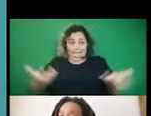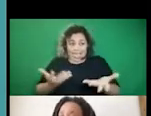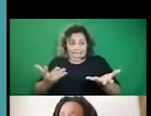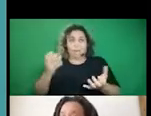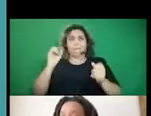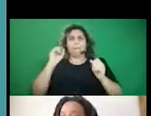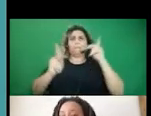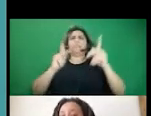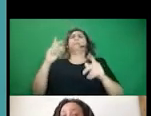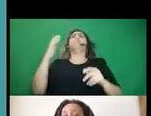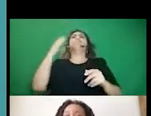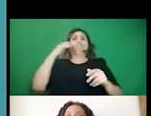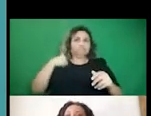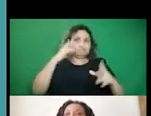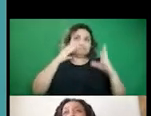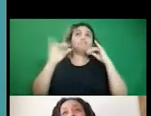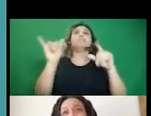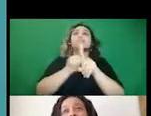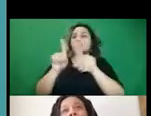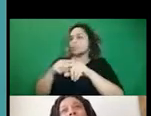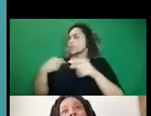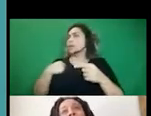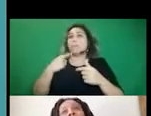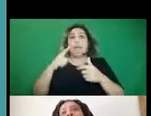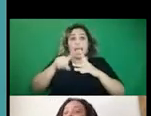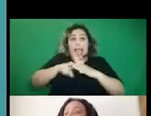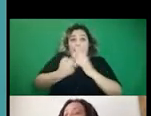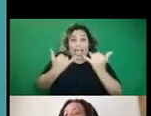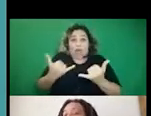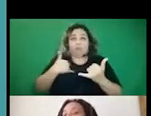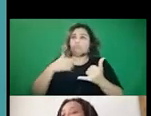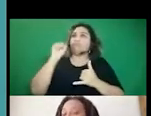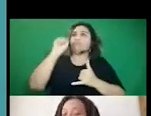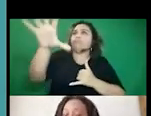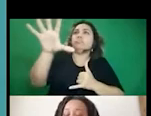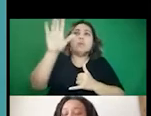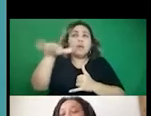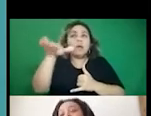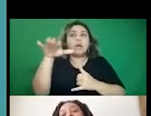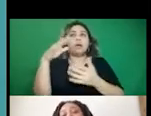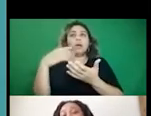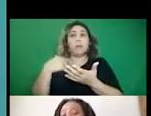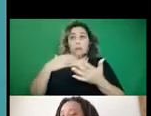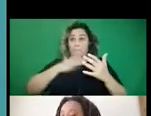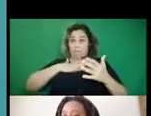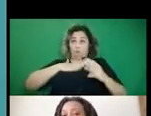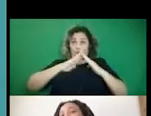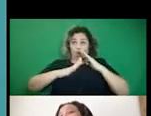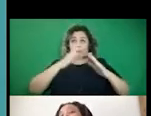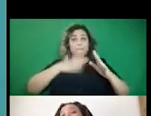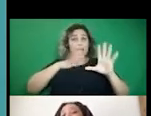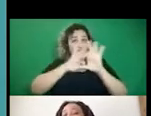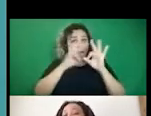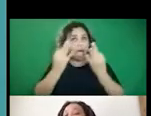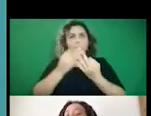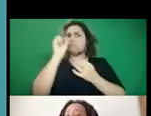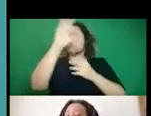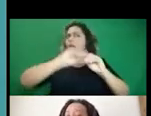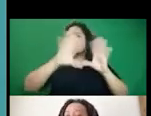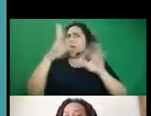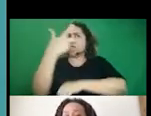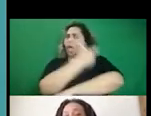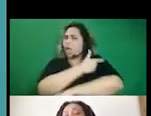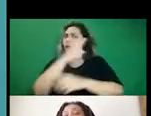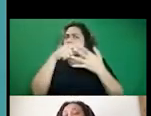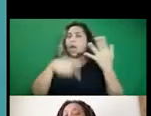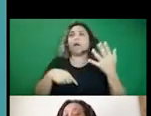with my friends. Like, that's my jumping off point for a lot of this, right? Is my like, my own community, my own family, and just